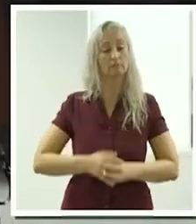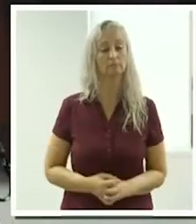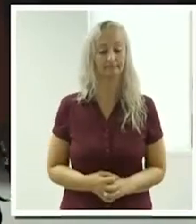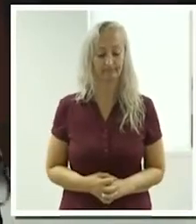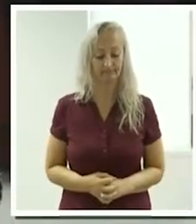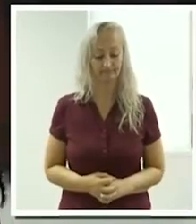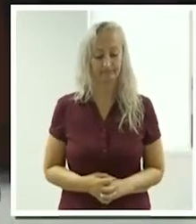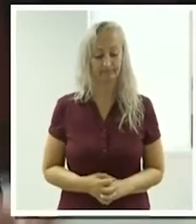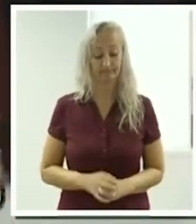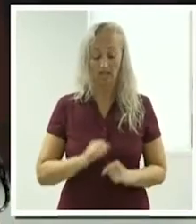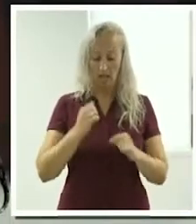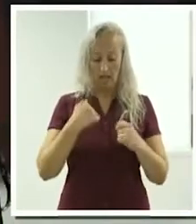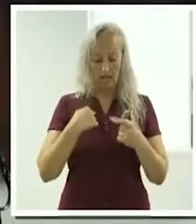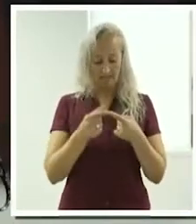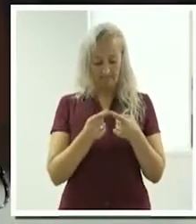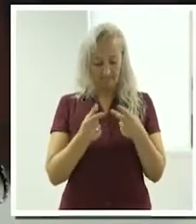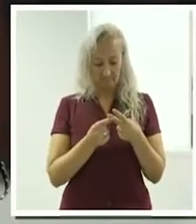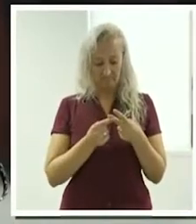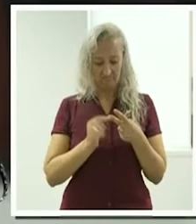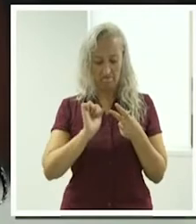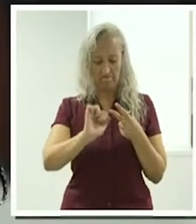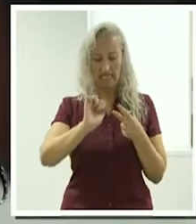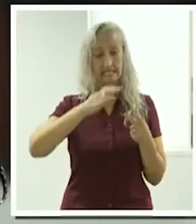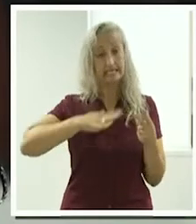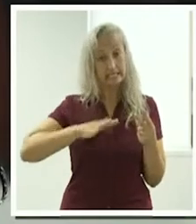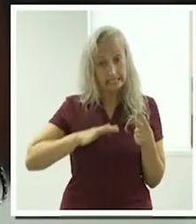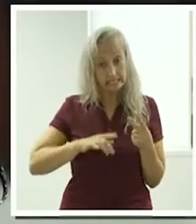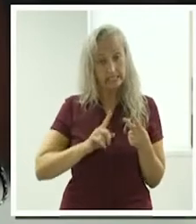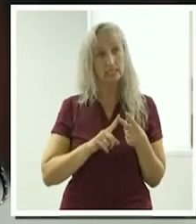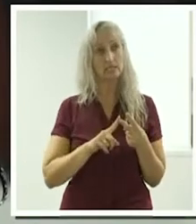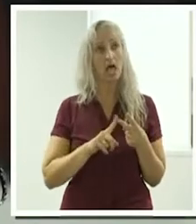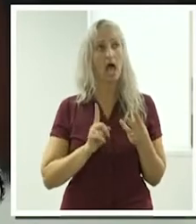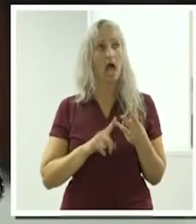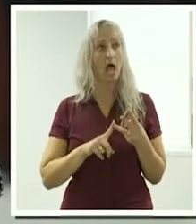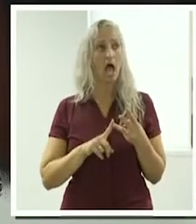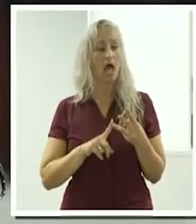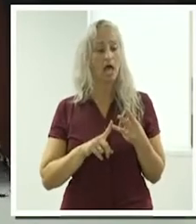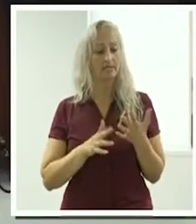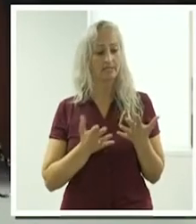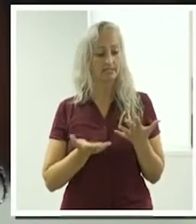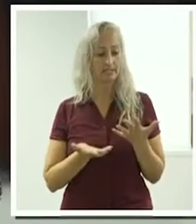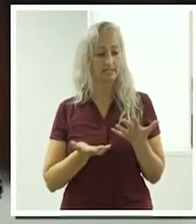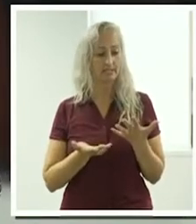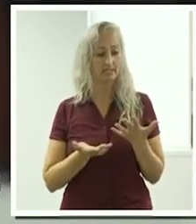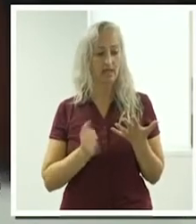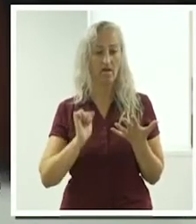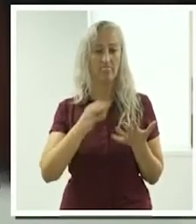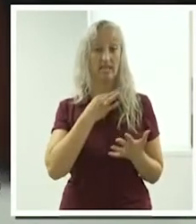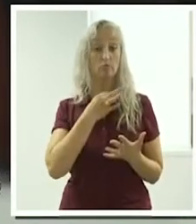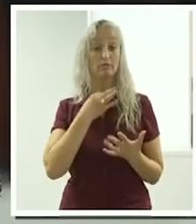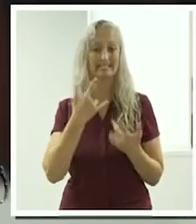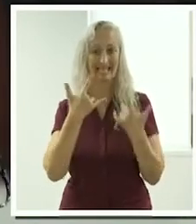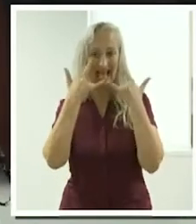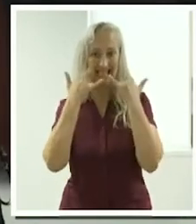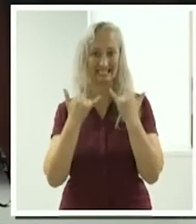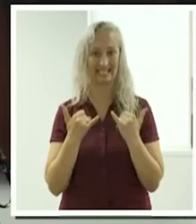Your needs, and then their risk assessment!